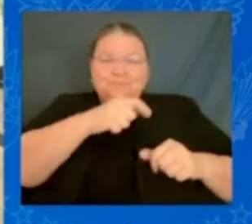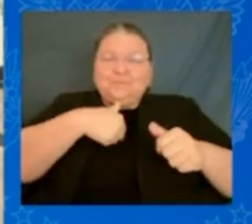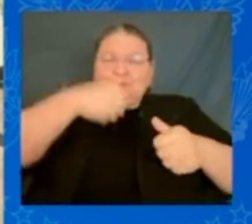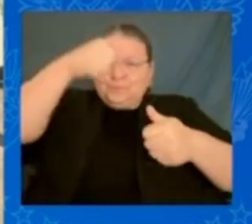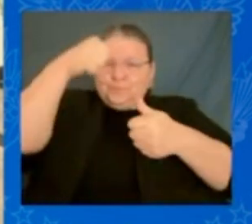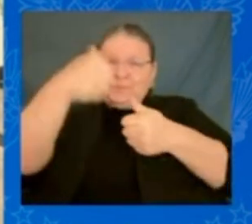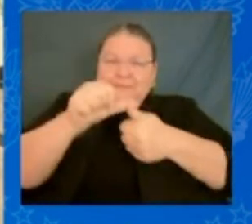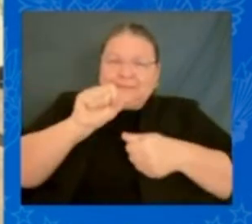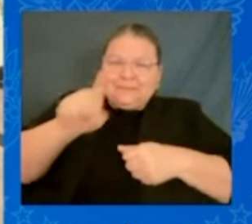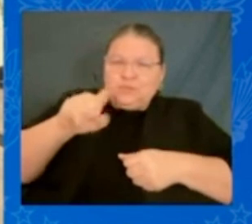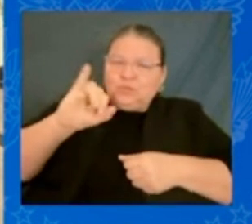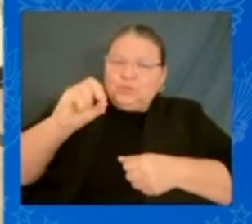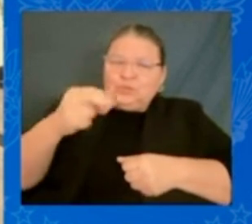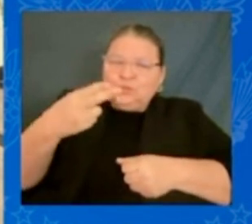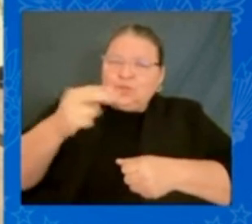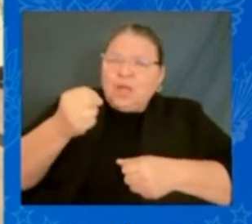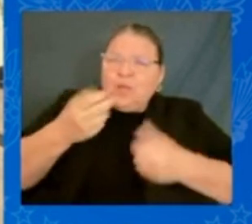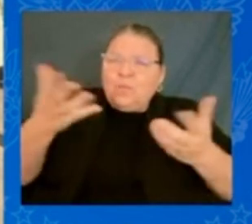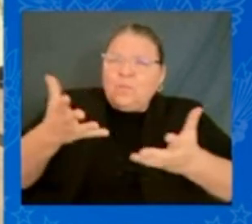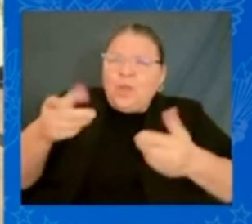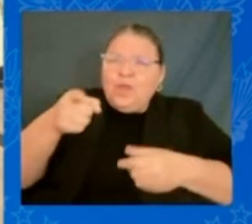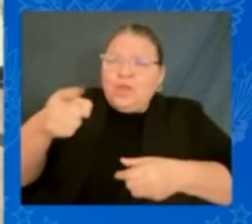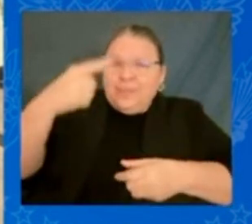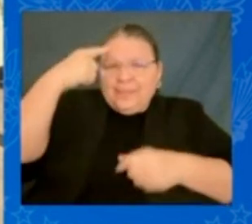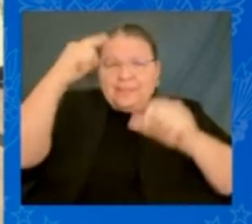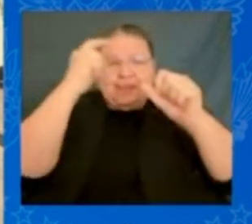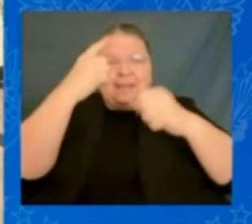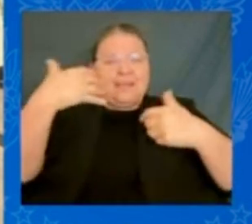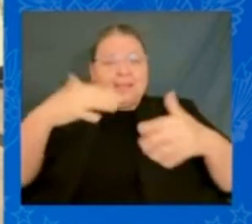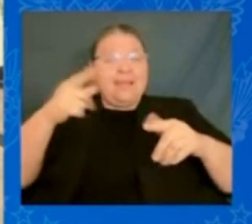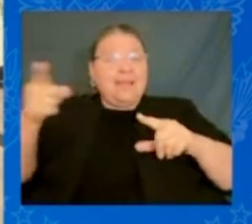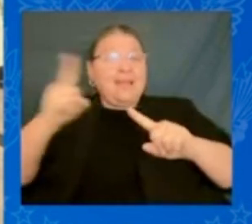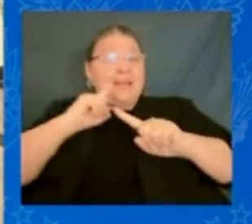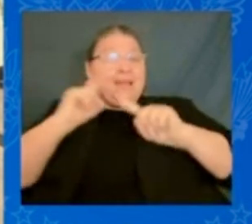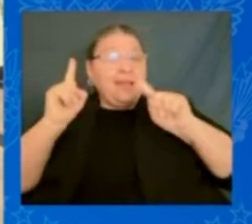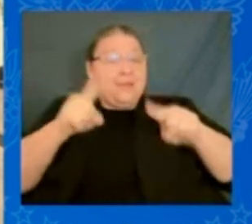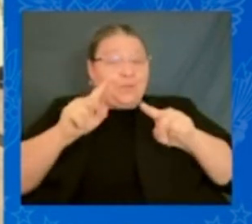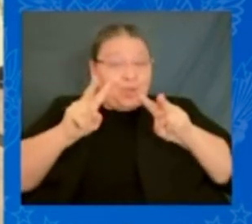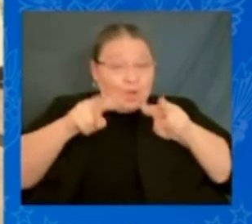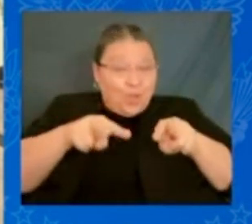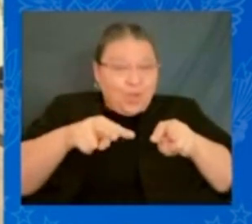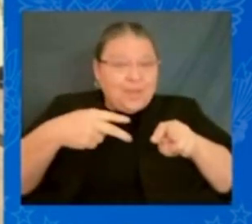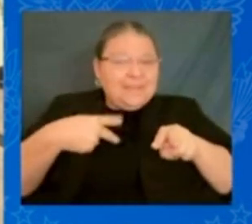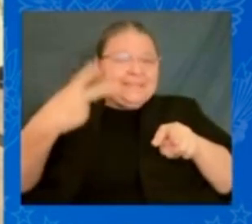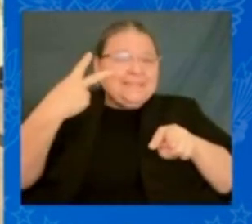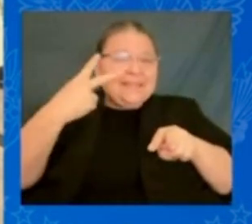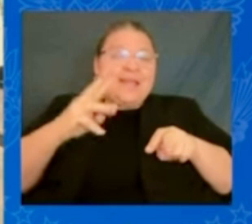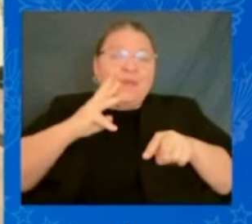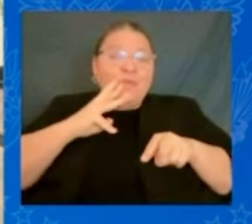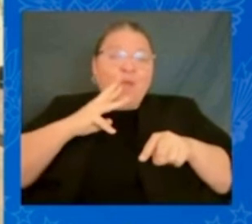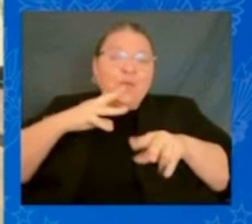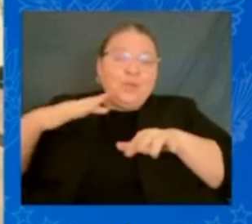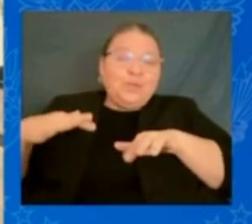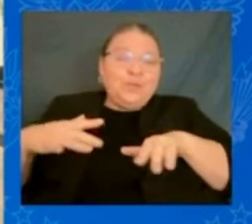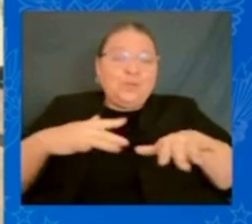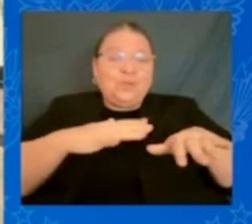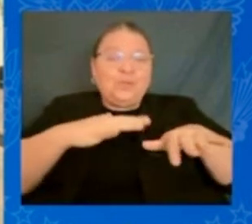and he said I looked over and saw the water and said I don't know how to swim